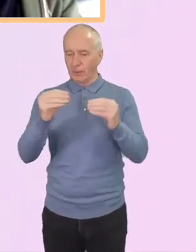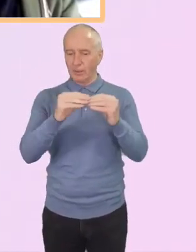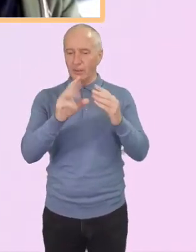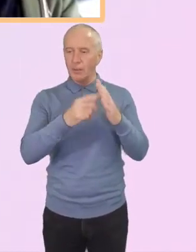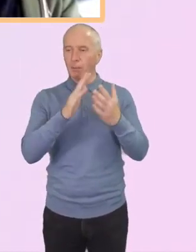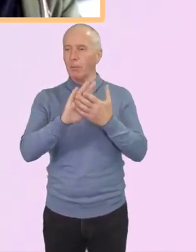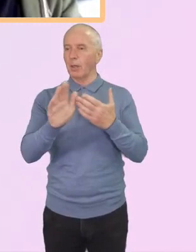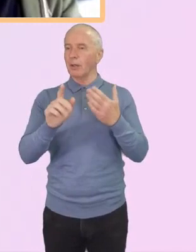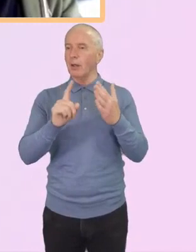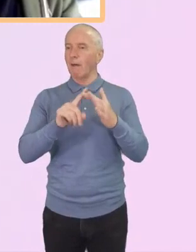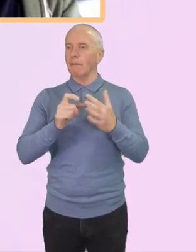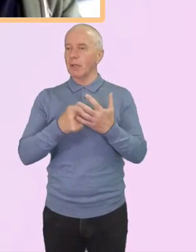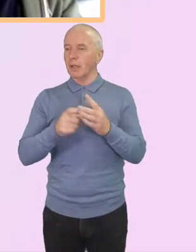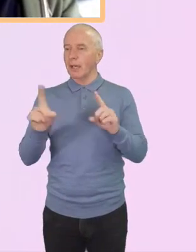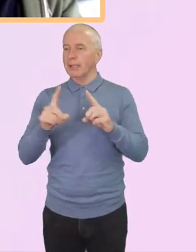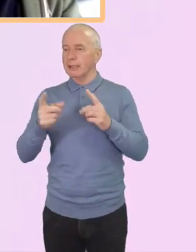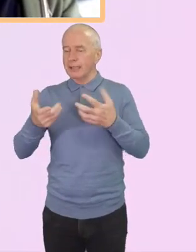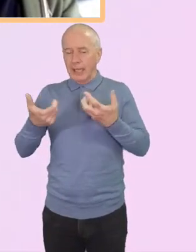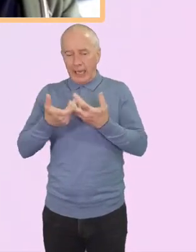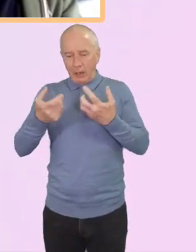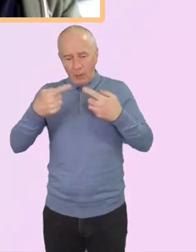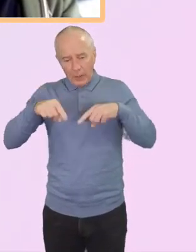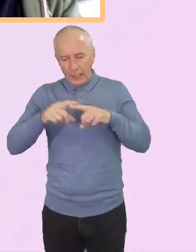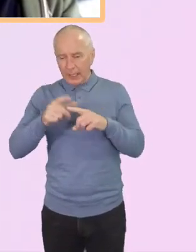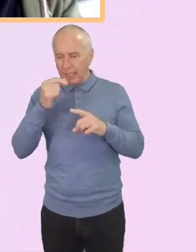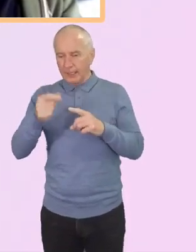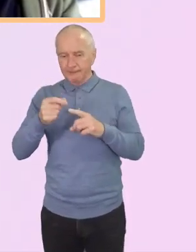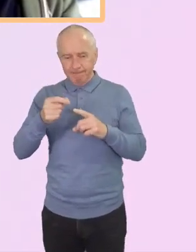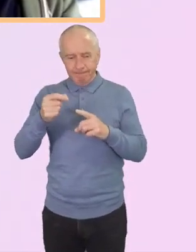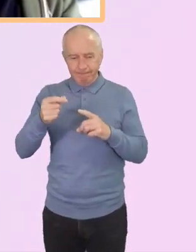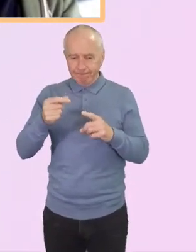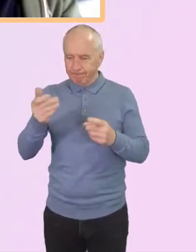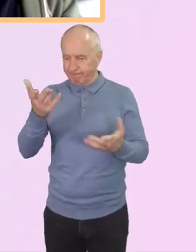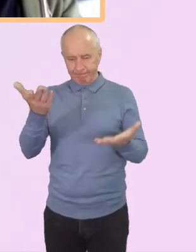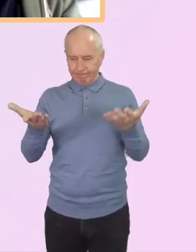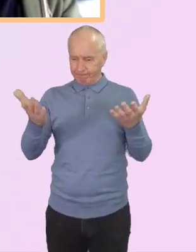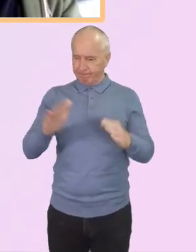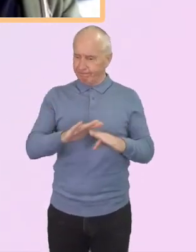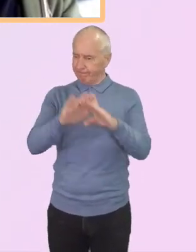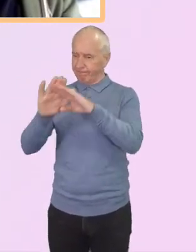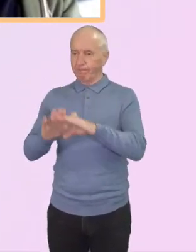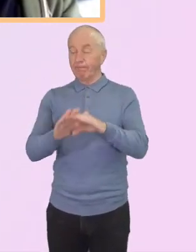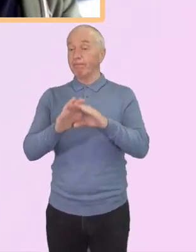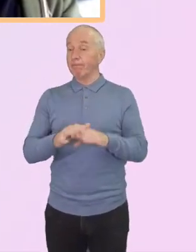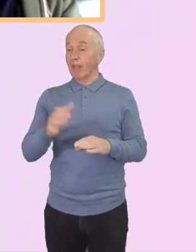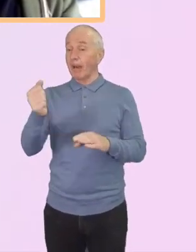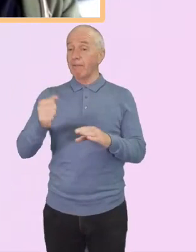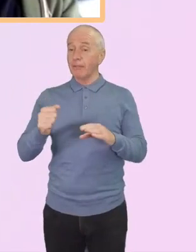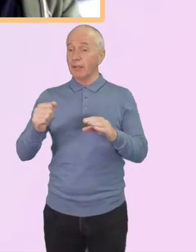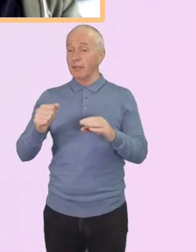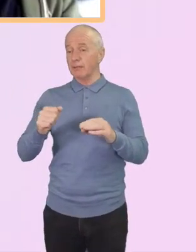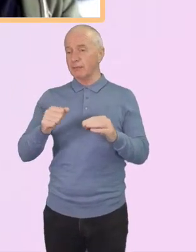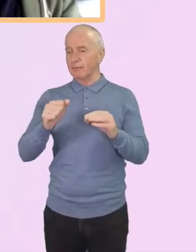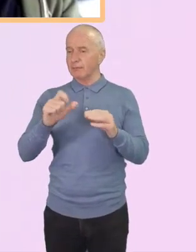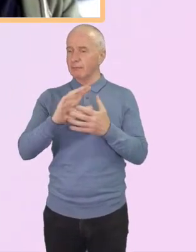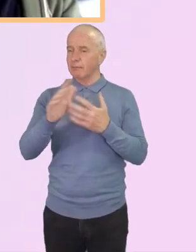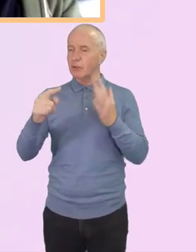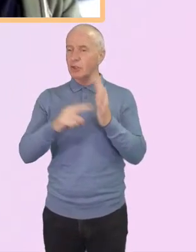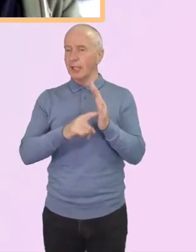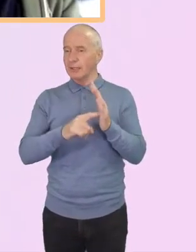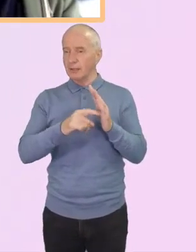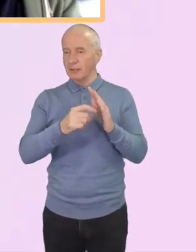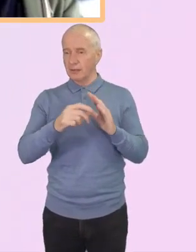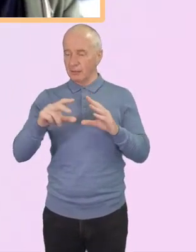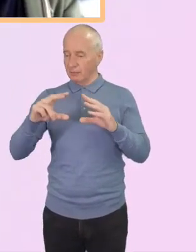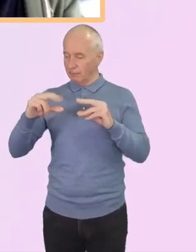that we can all take to address this issue. Now, you should see that there is a chat box. Please do make good use of the chat box. You